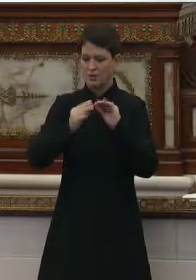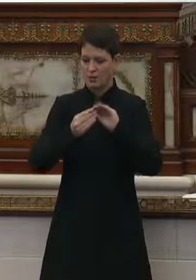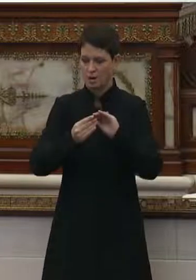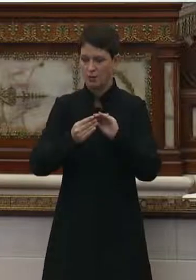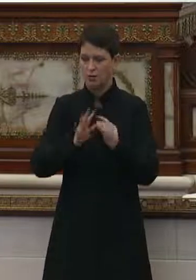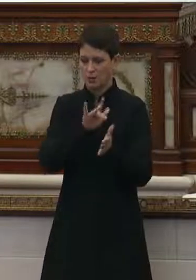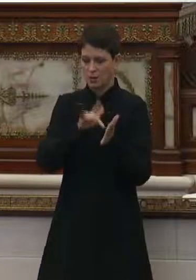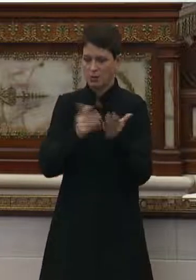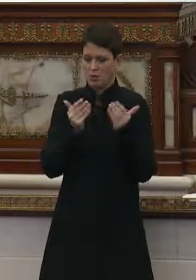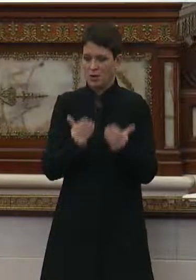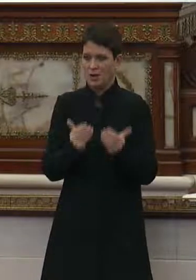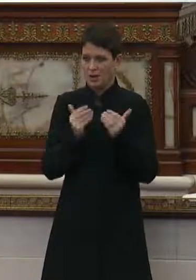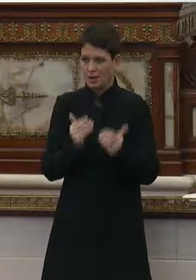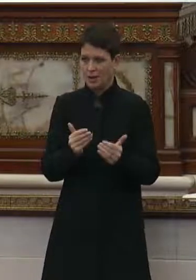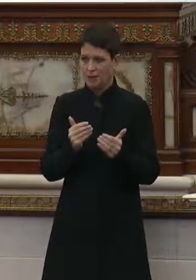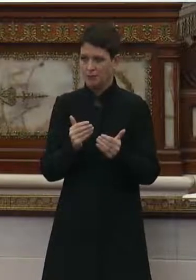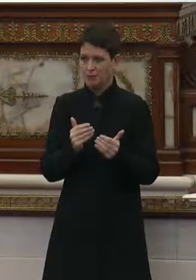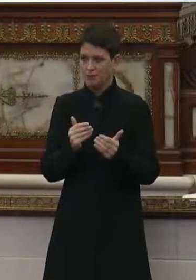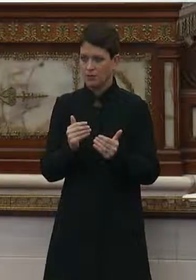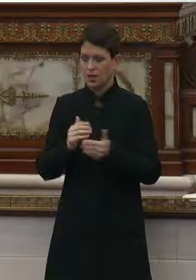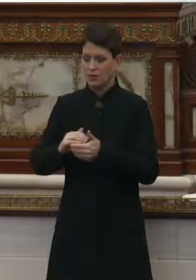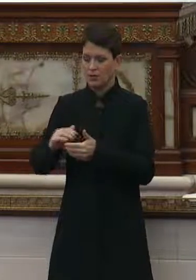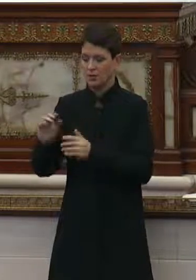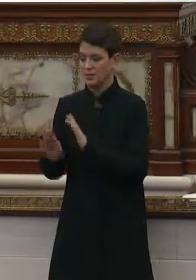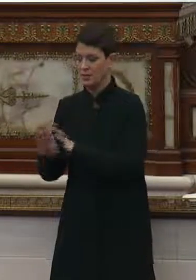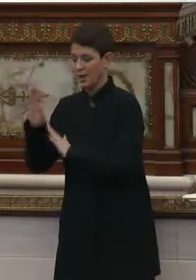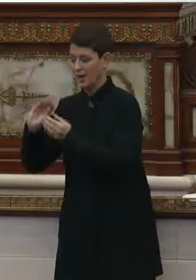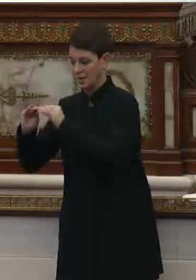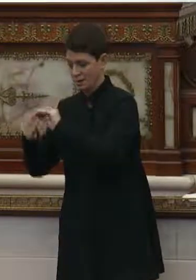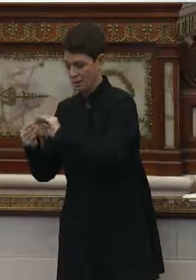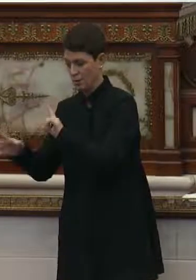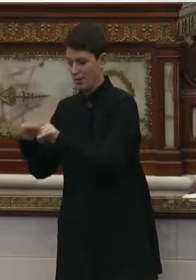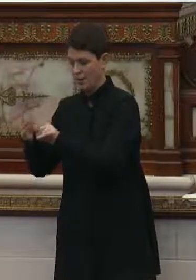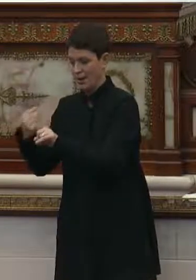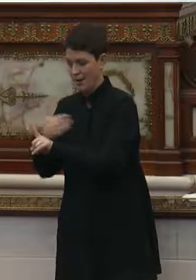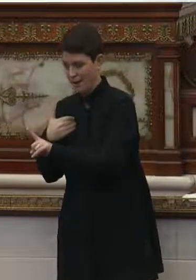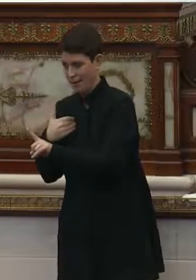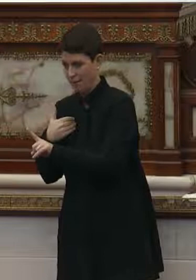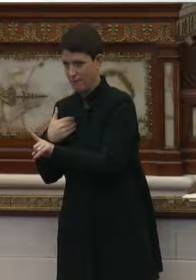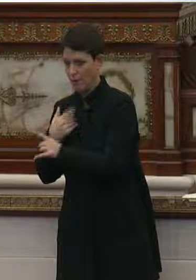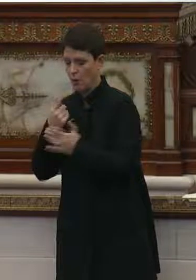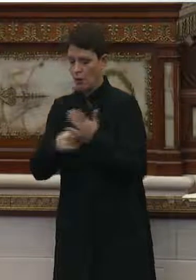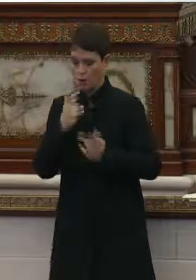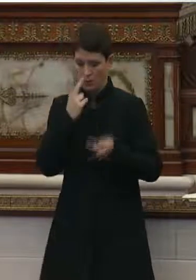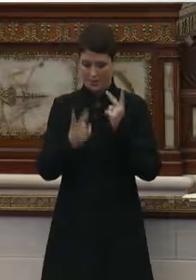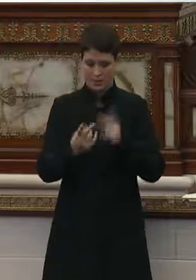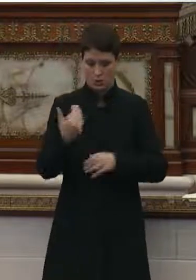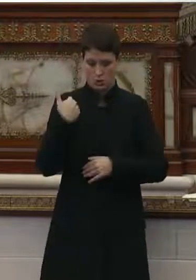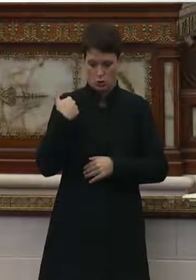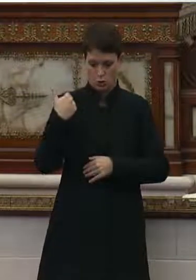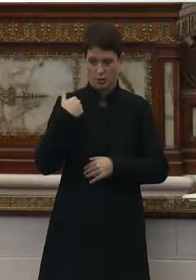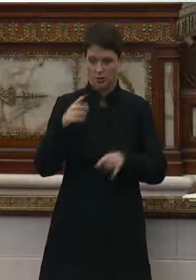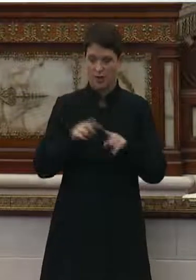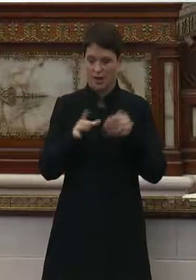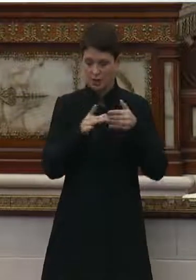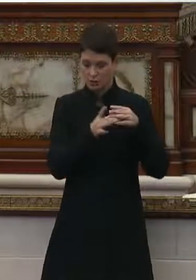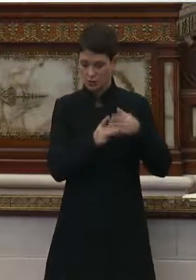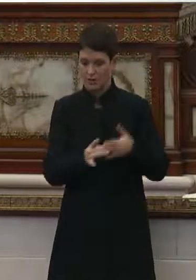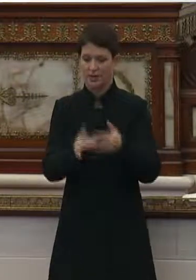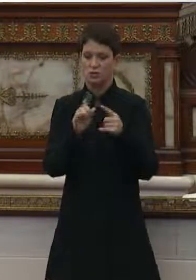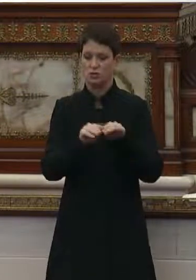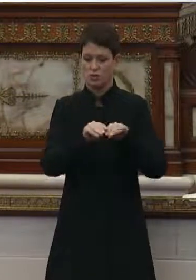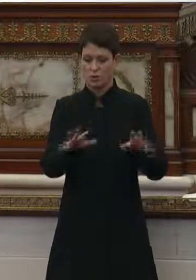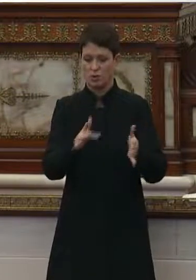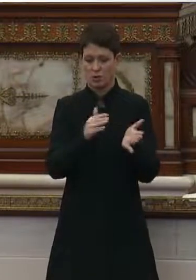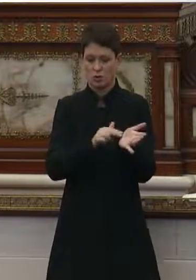we're in the midst of right now and the correlation between the spiking cases that we're seeing and what we've seen earlier as it relates to the spread in